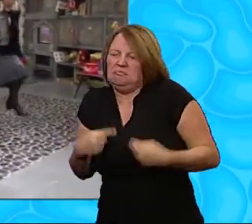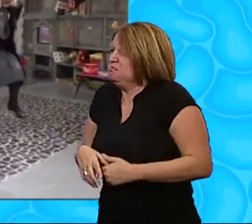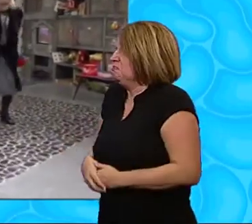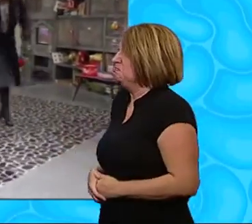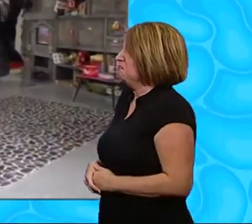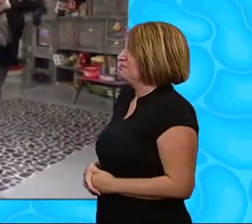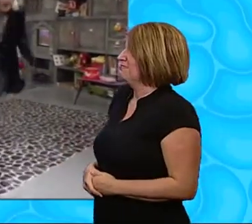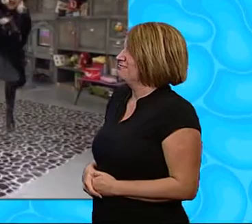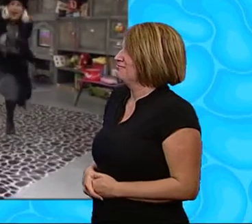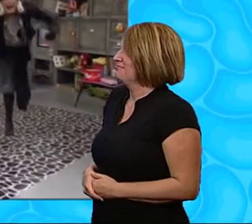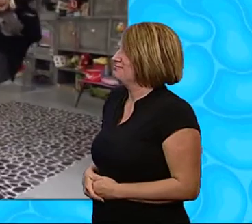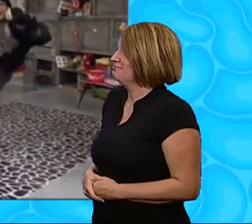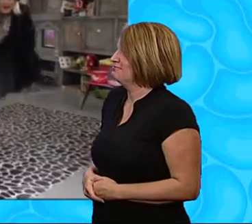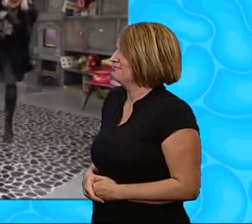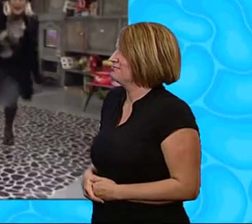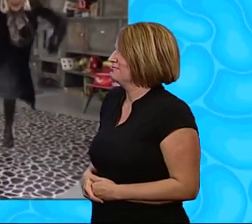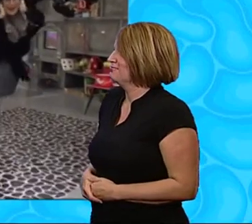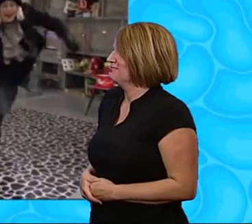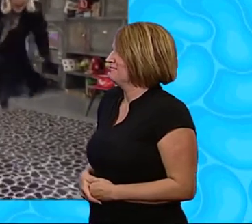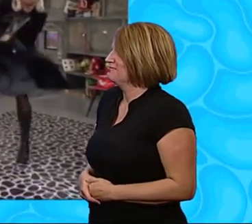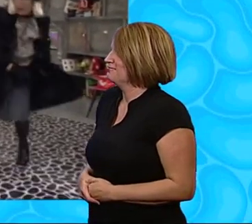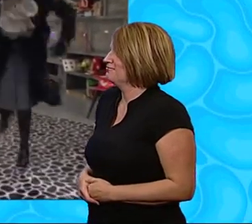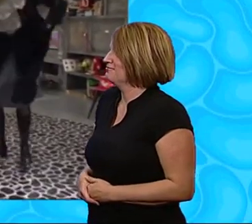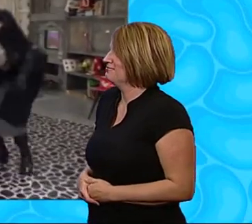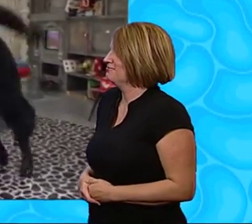Grumpily, grumpily Grumpily